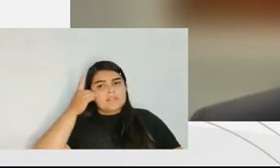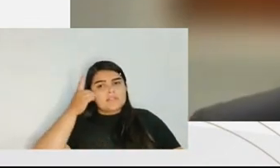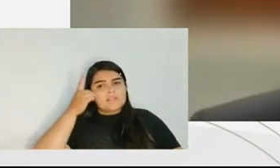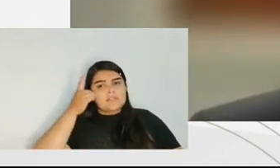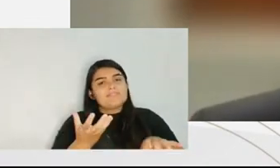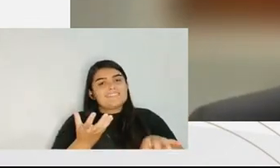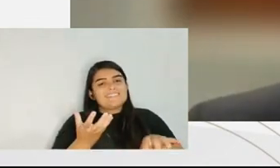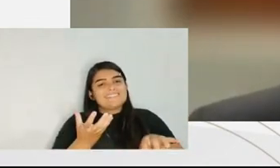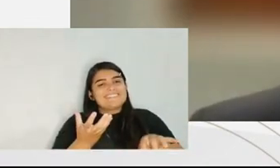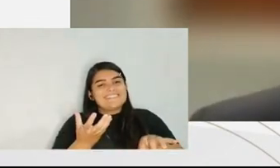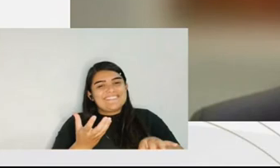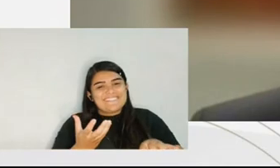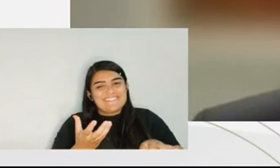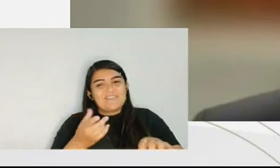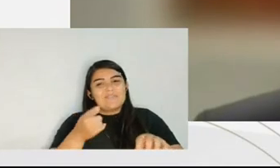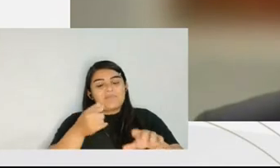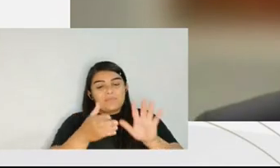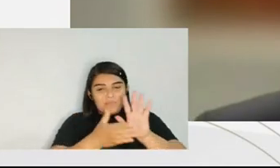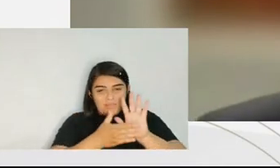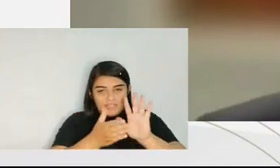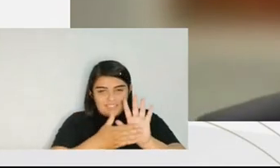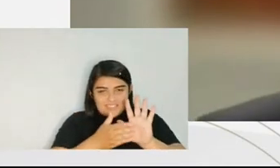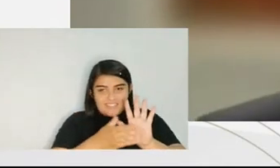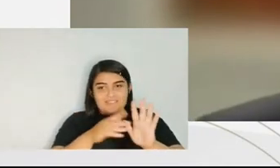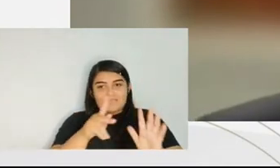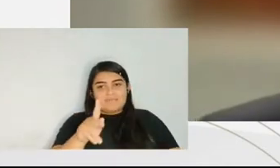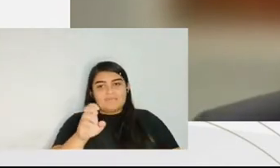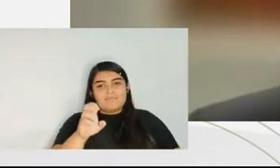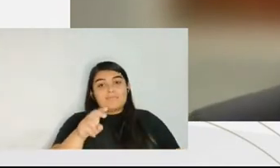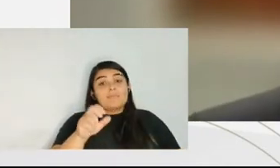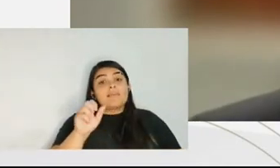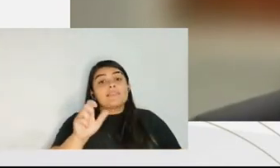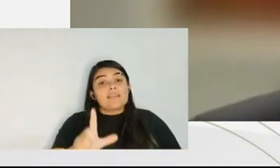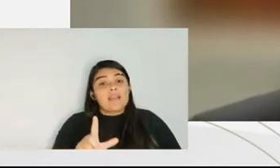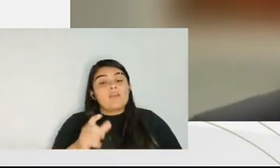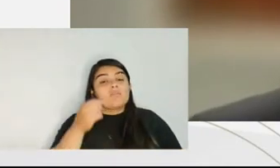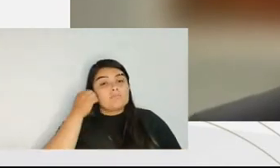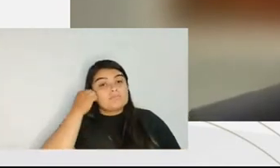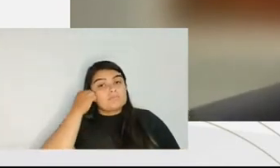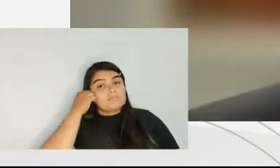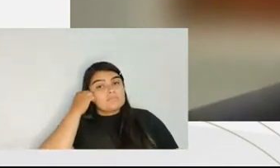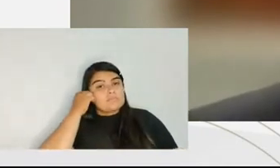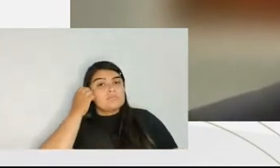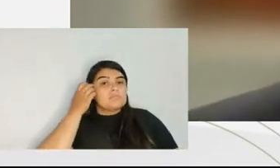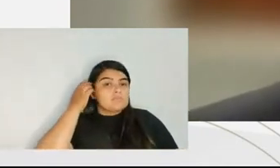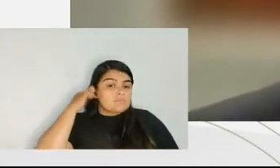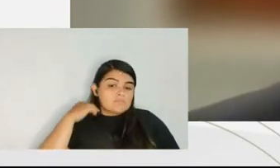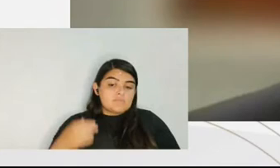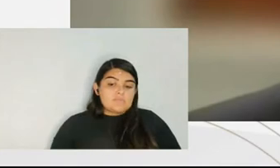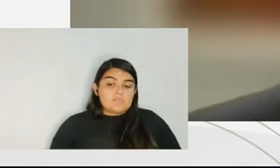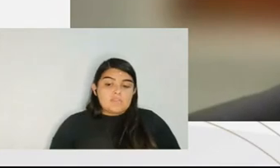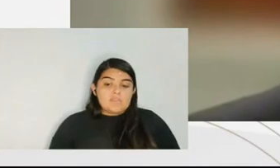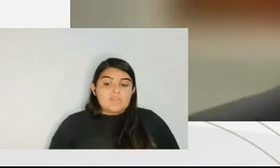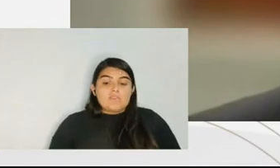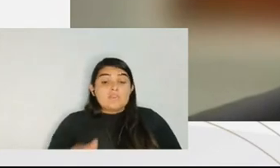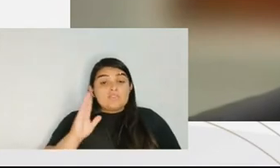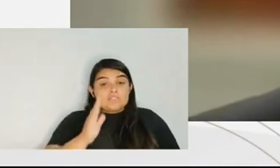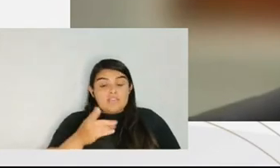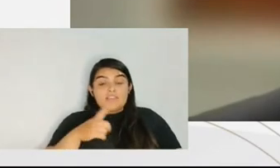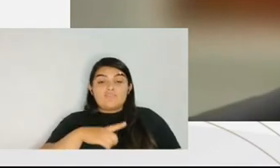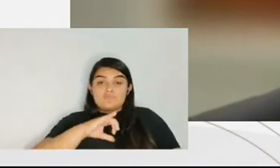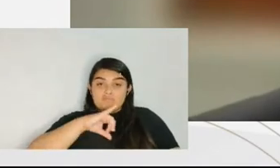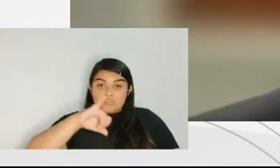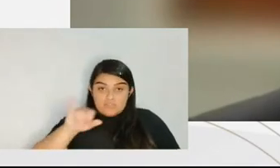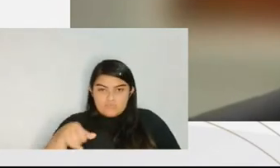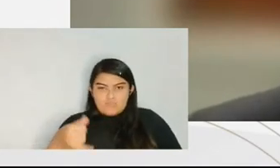so for us to demand in the penal code to have mandatory